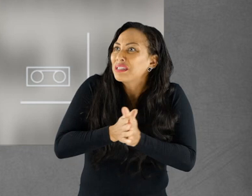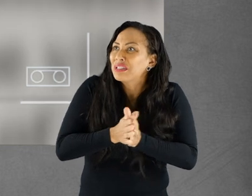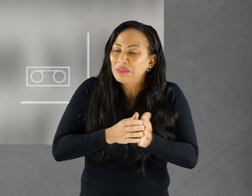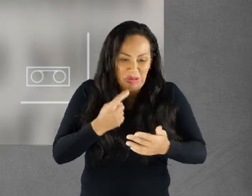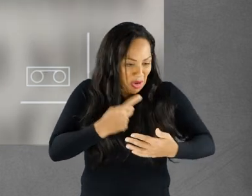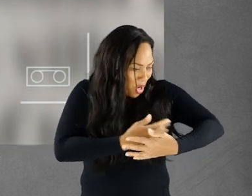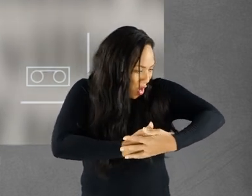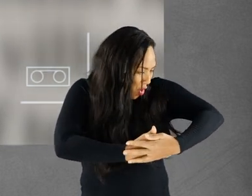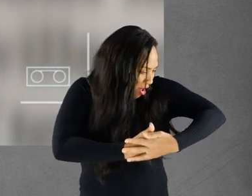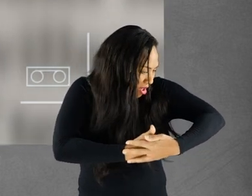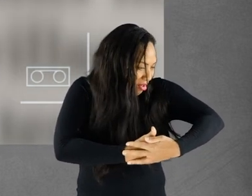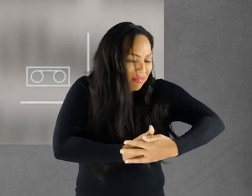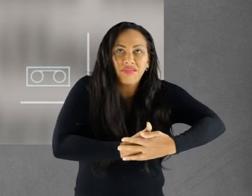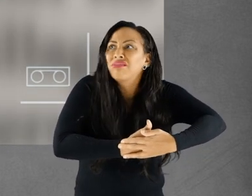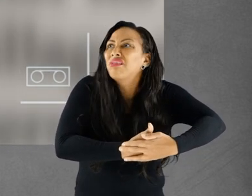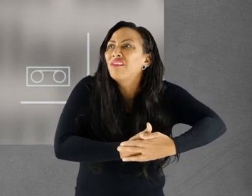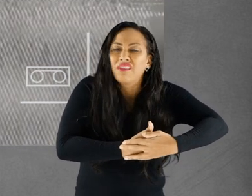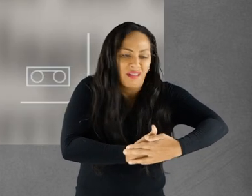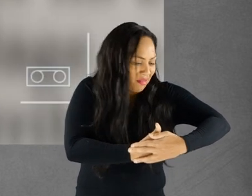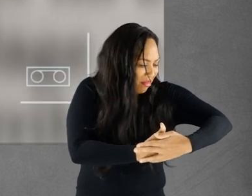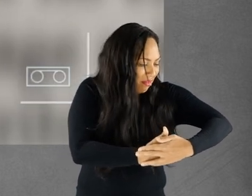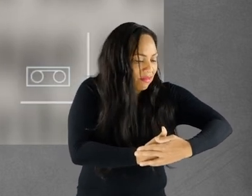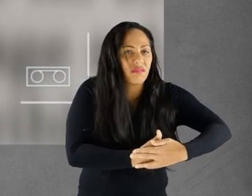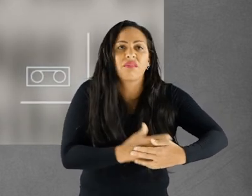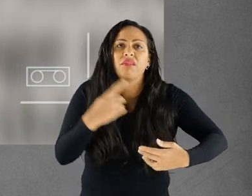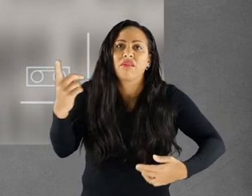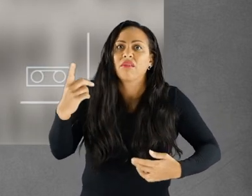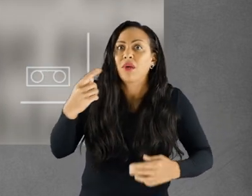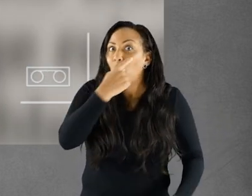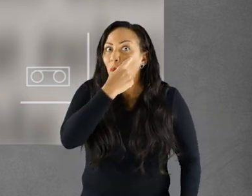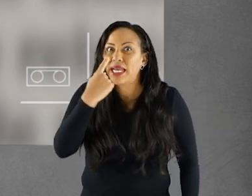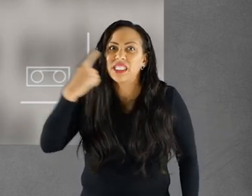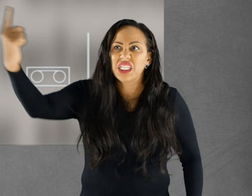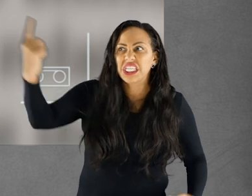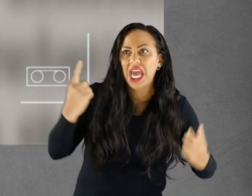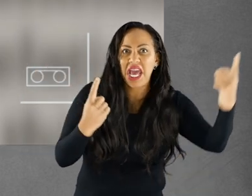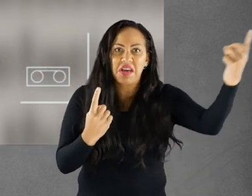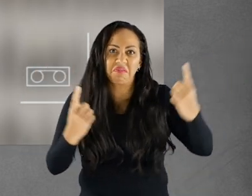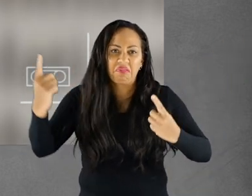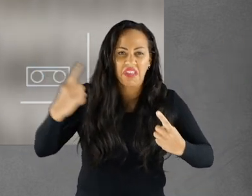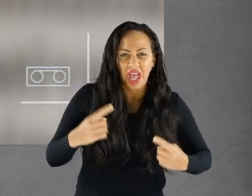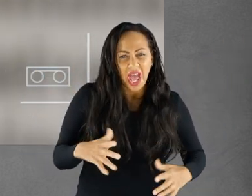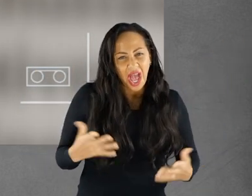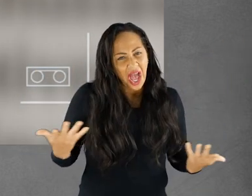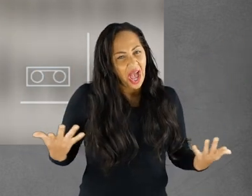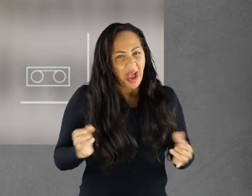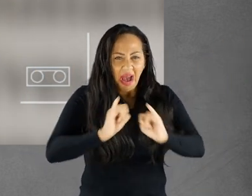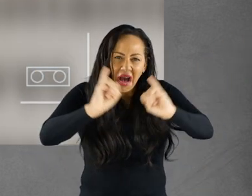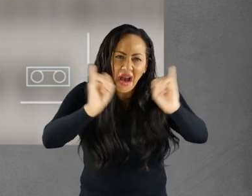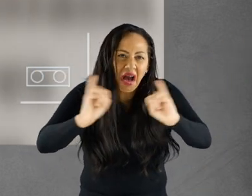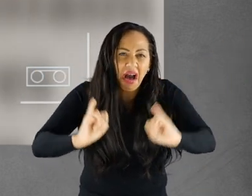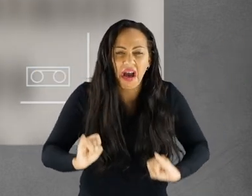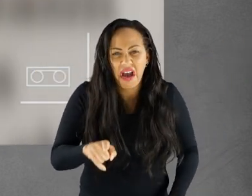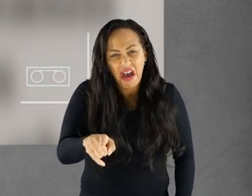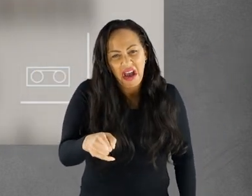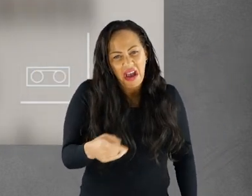giving her mother no enthusiasm to look after an alien-like child. As the news sped around the village, relatives came to